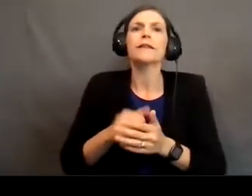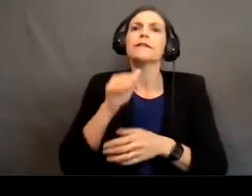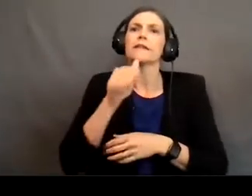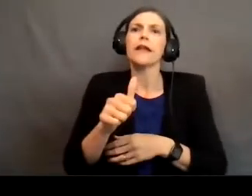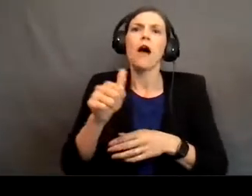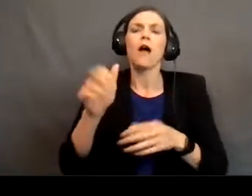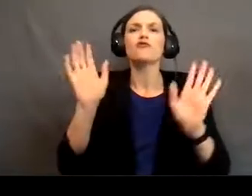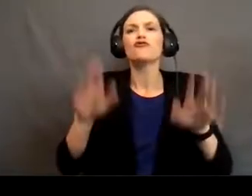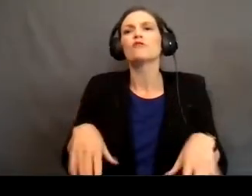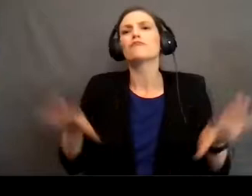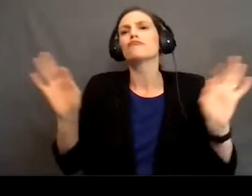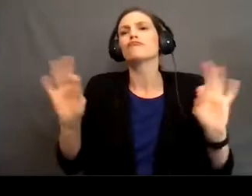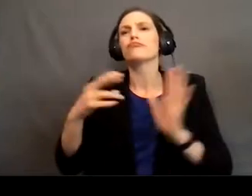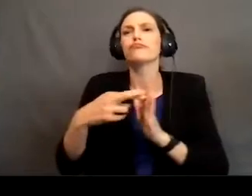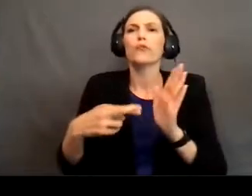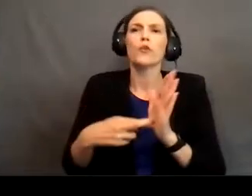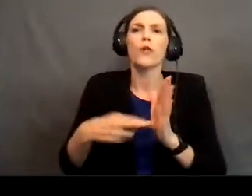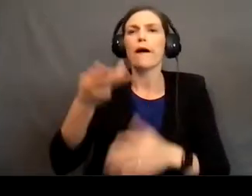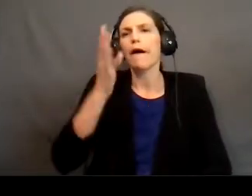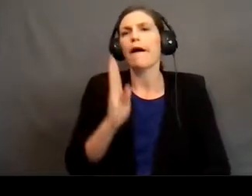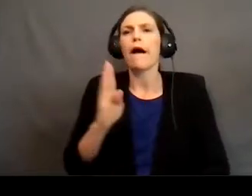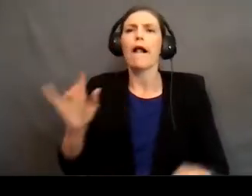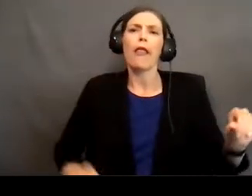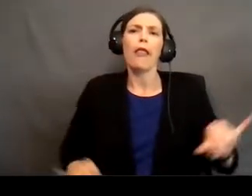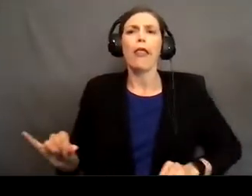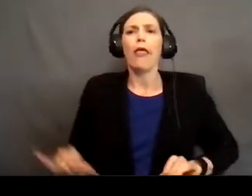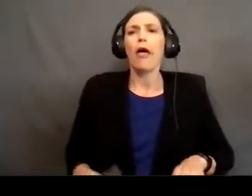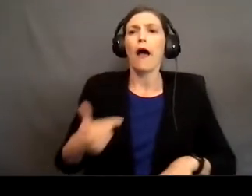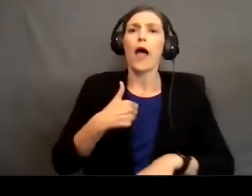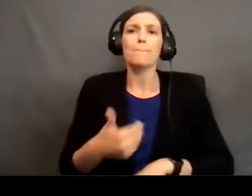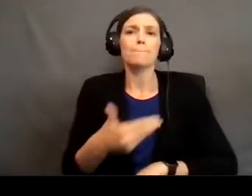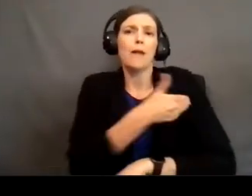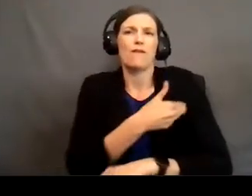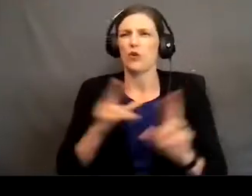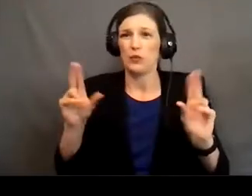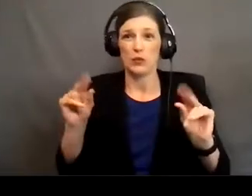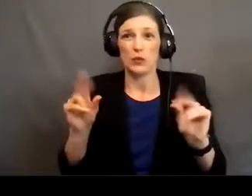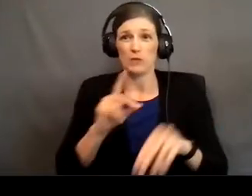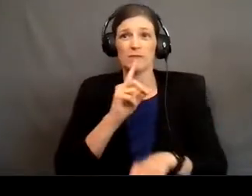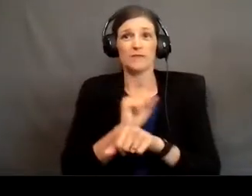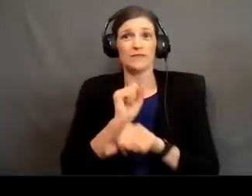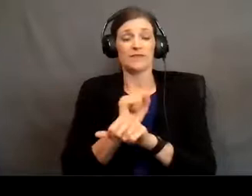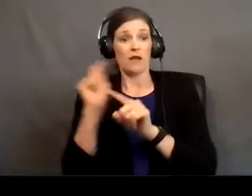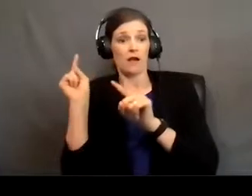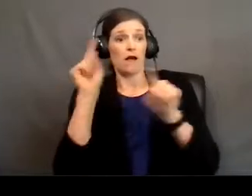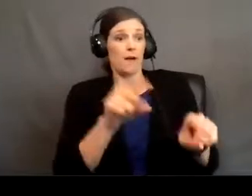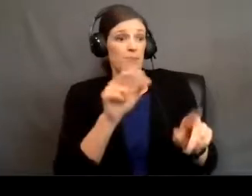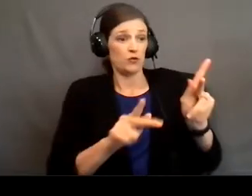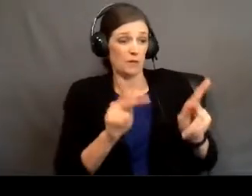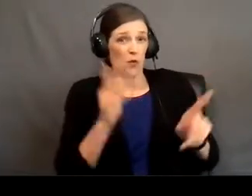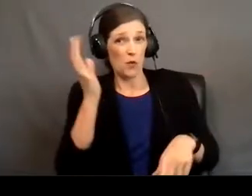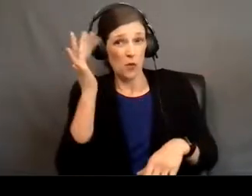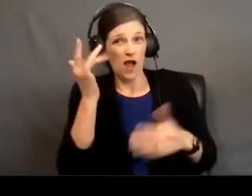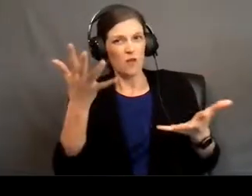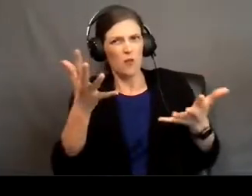either. This isn't God just trying to show off how powerful he is. No, he's actually coming to his people because he wants to be with